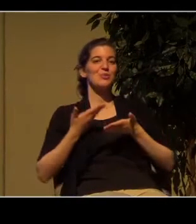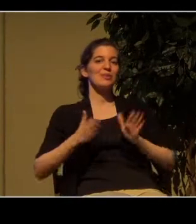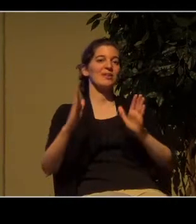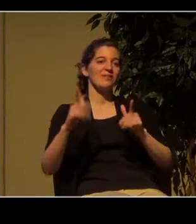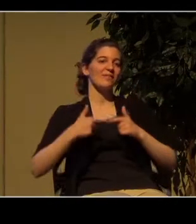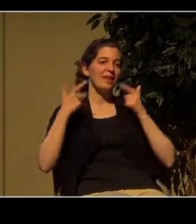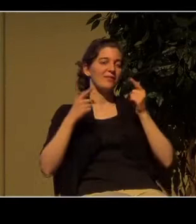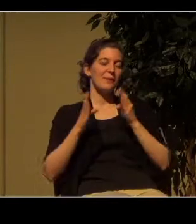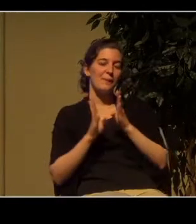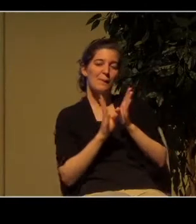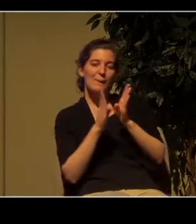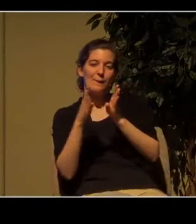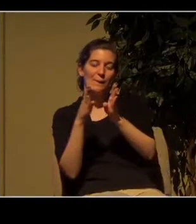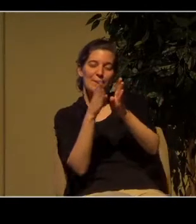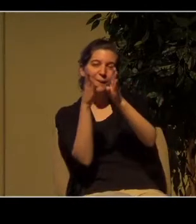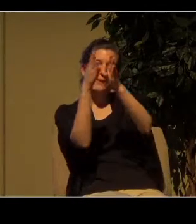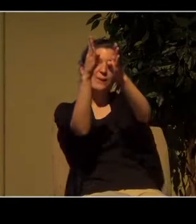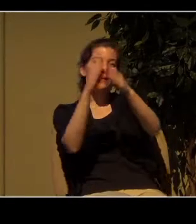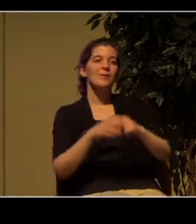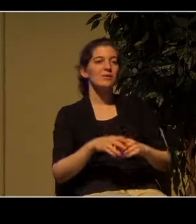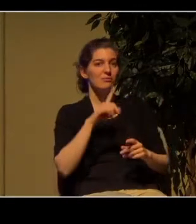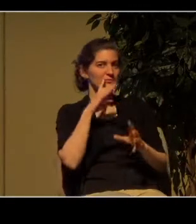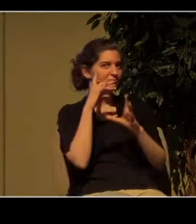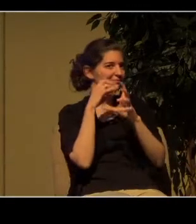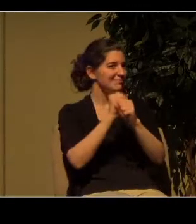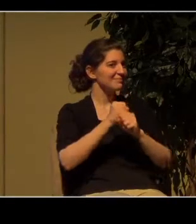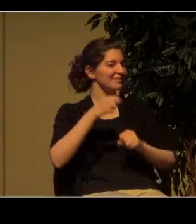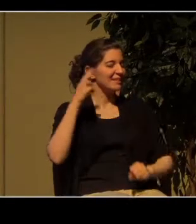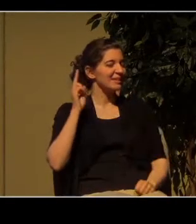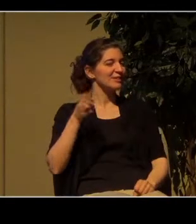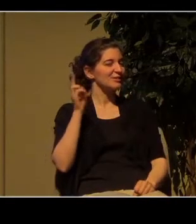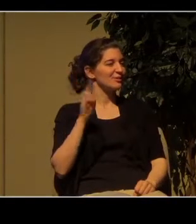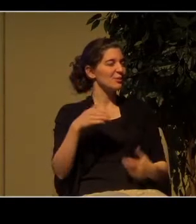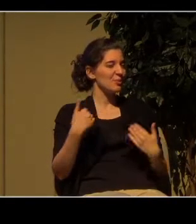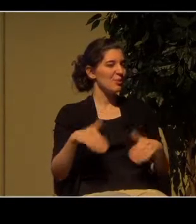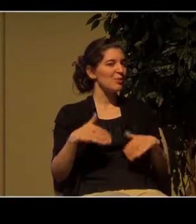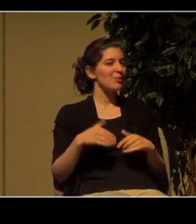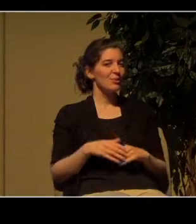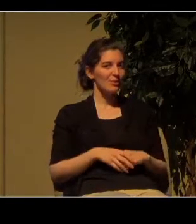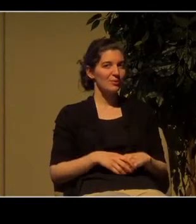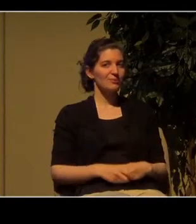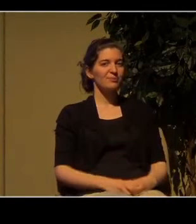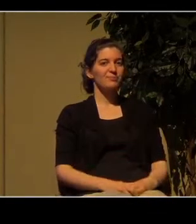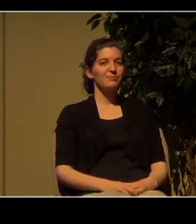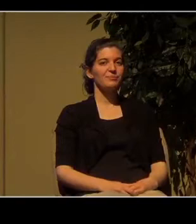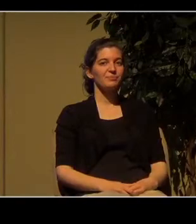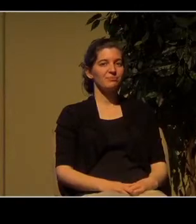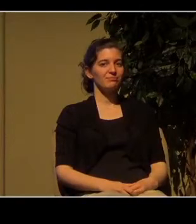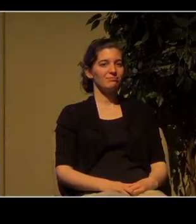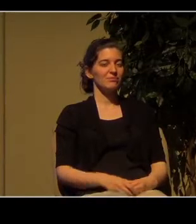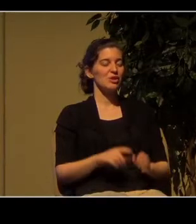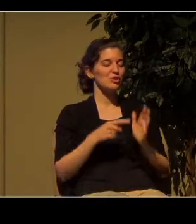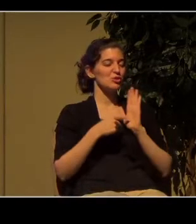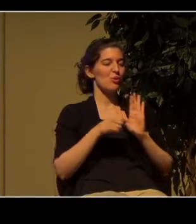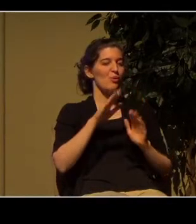and it's a very fascinating history and very telling in terms of her life